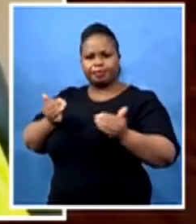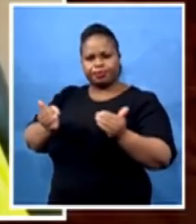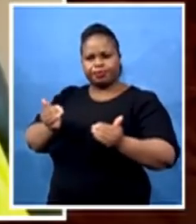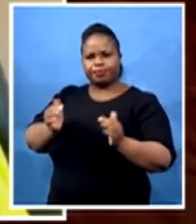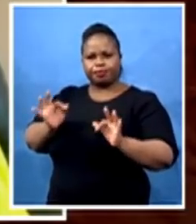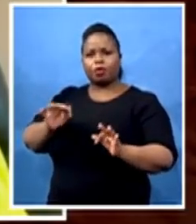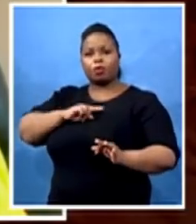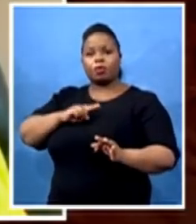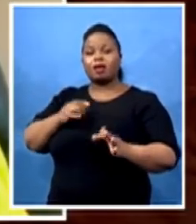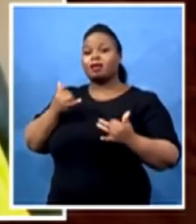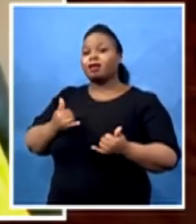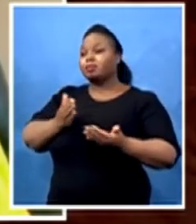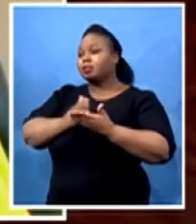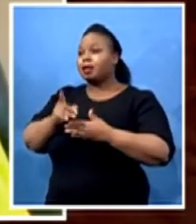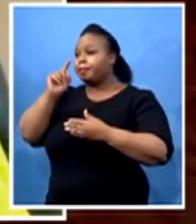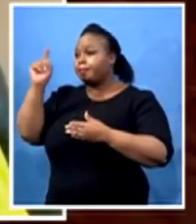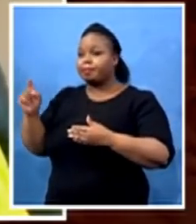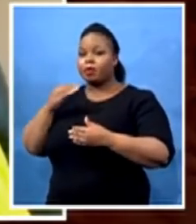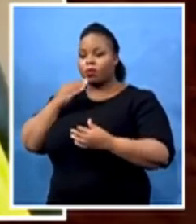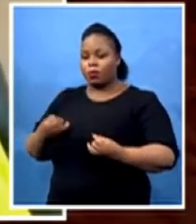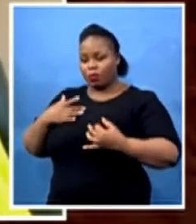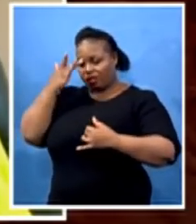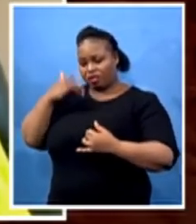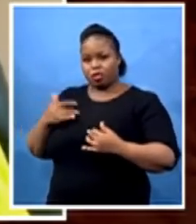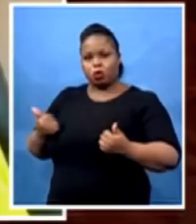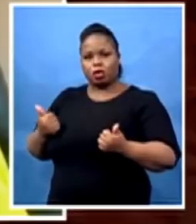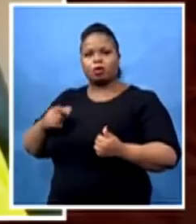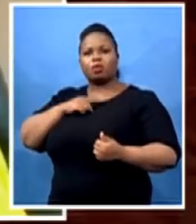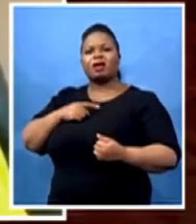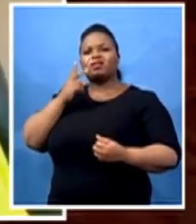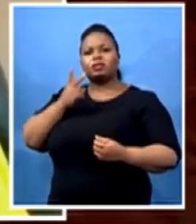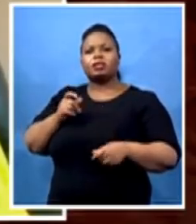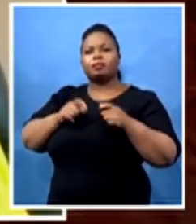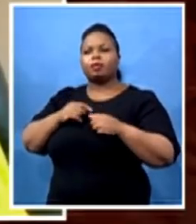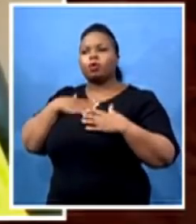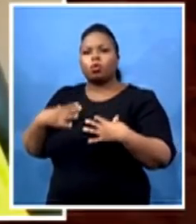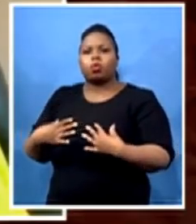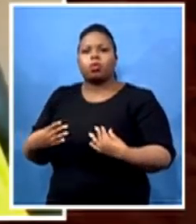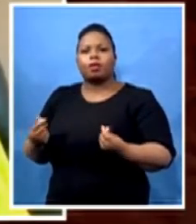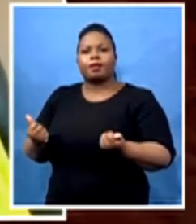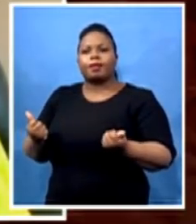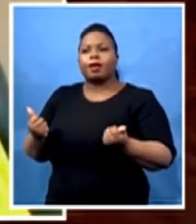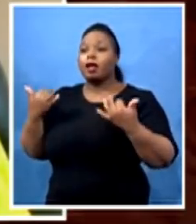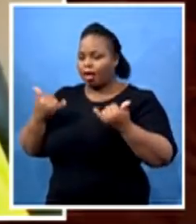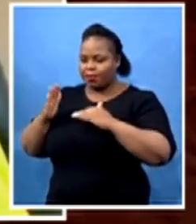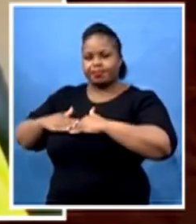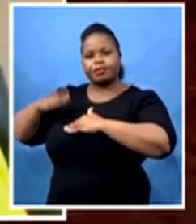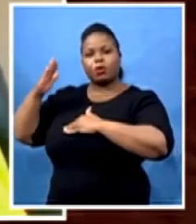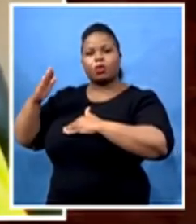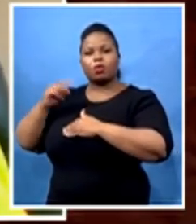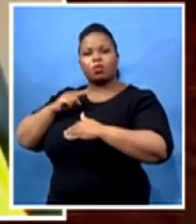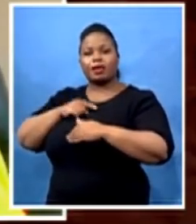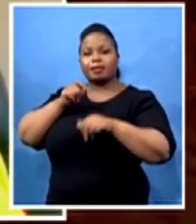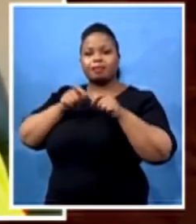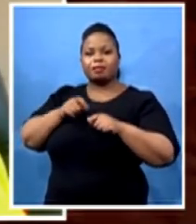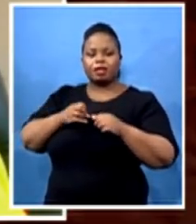infected, if you look at the recovery rate, it's very high because the people that are infected are minimal and as a province, we are able to deal